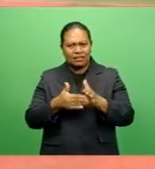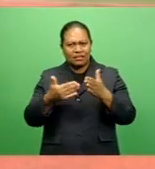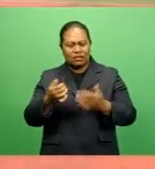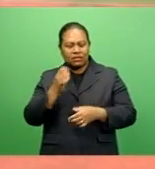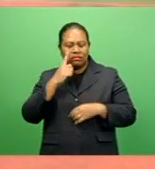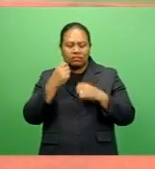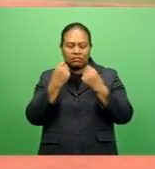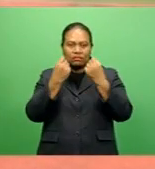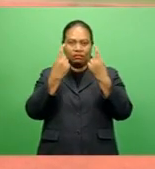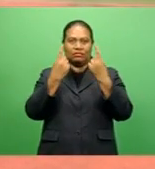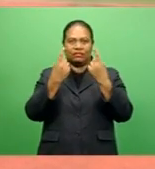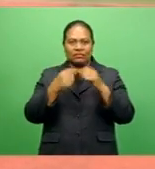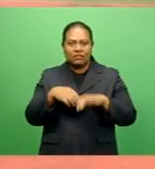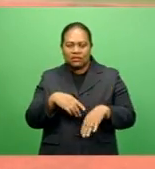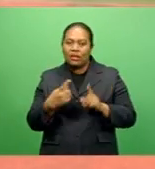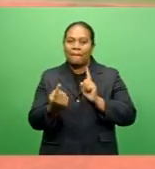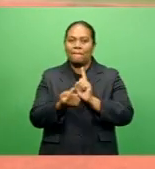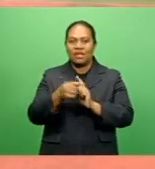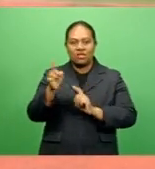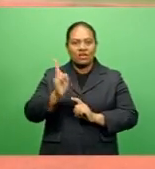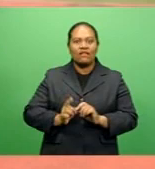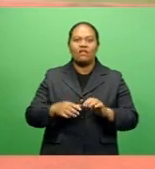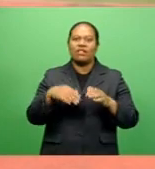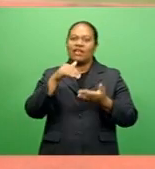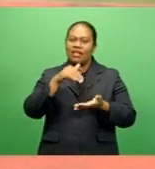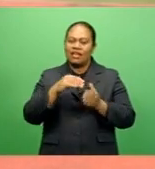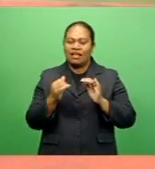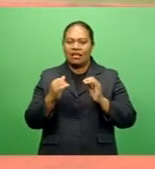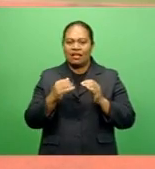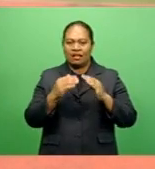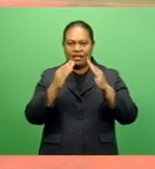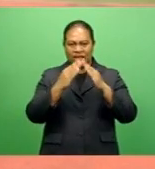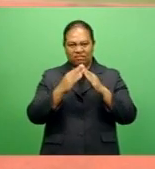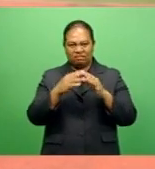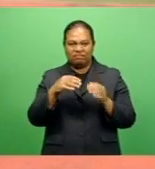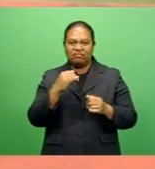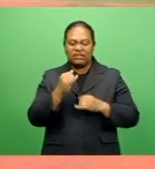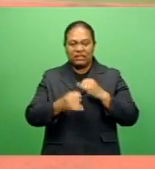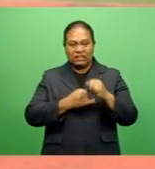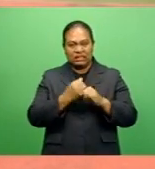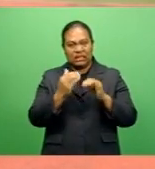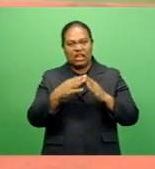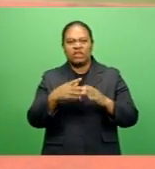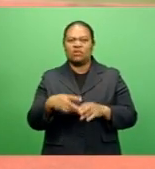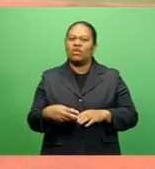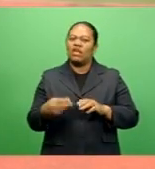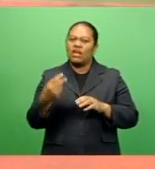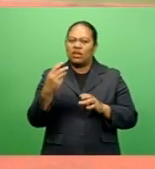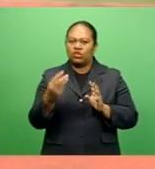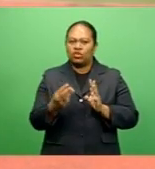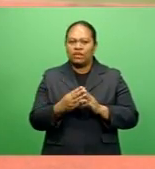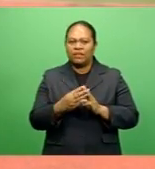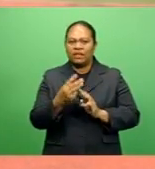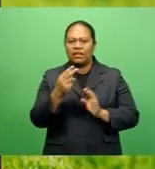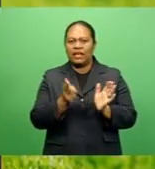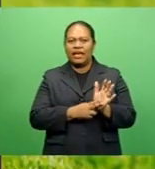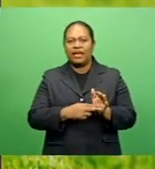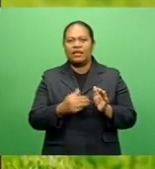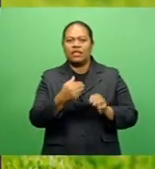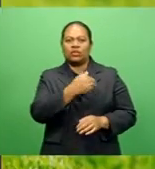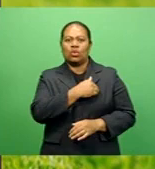eyebrows in the inter-house meet today with hopes of turning heads in the triple-end zone. Talema Terkula, FBC Sports.